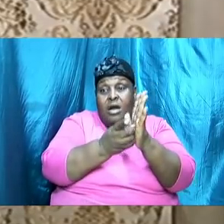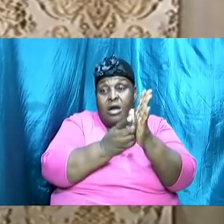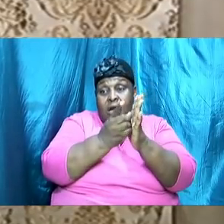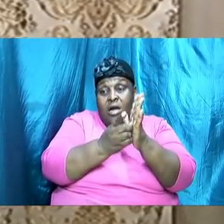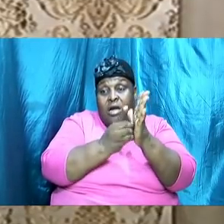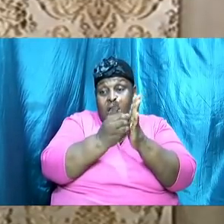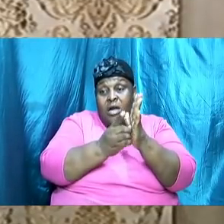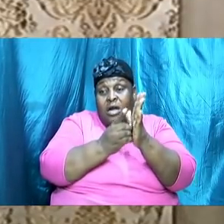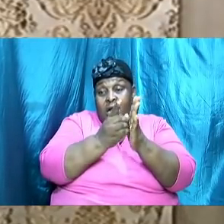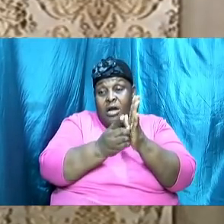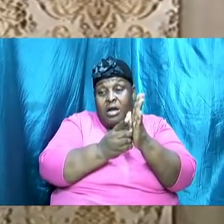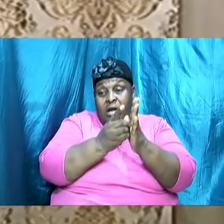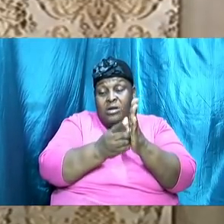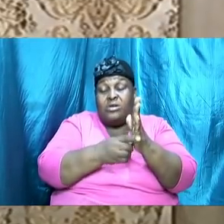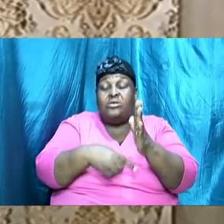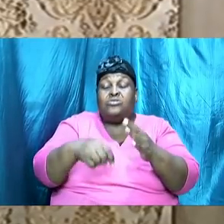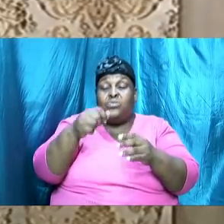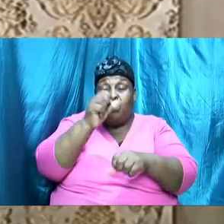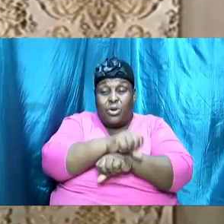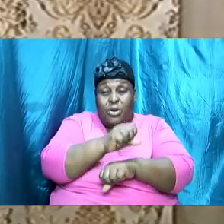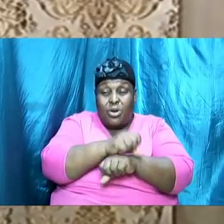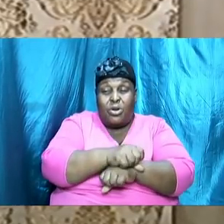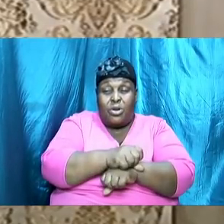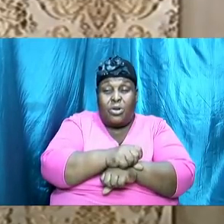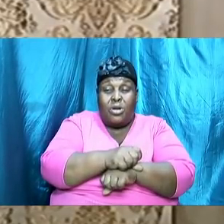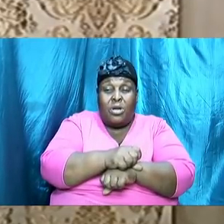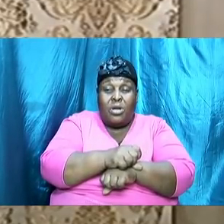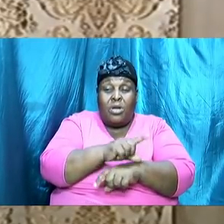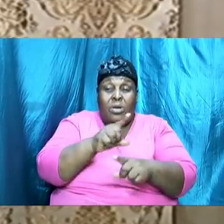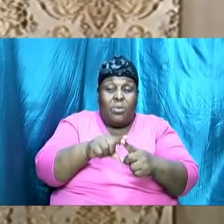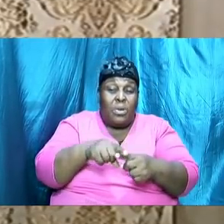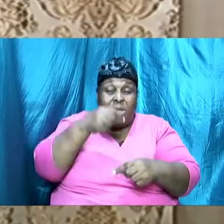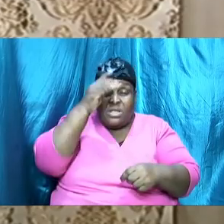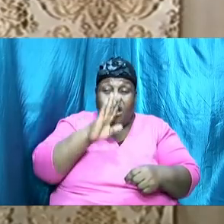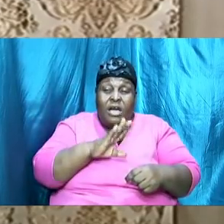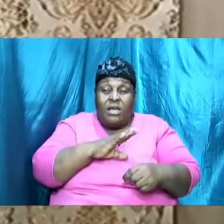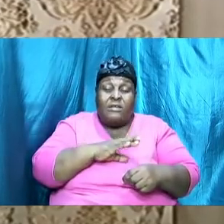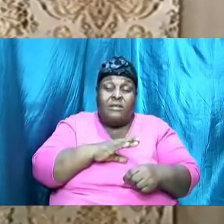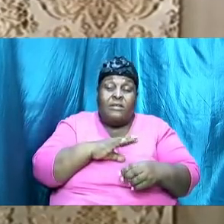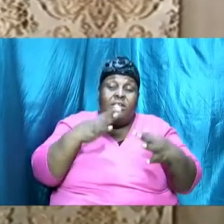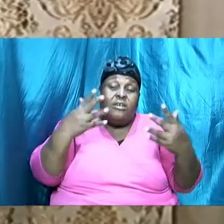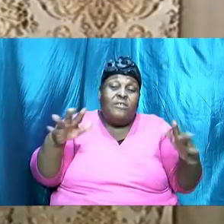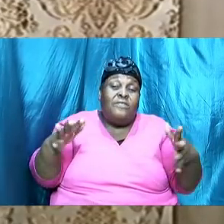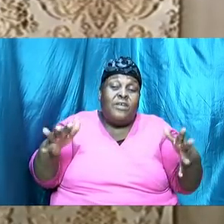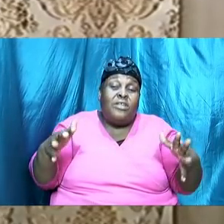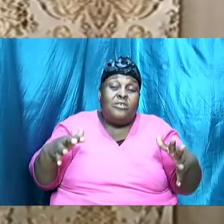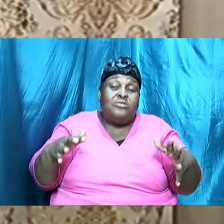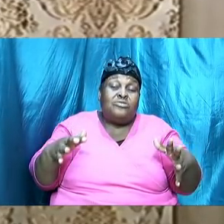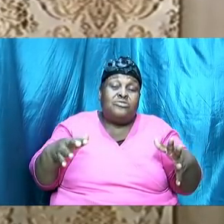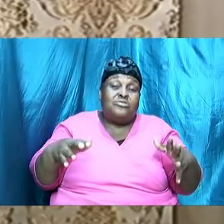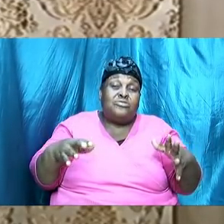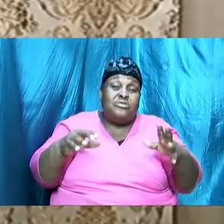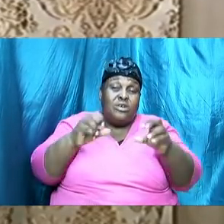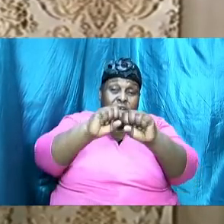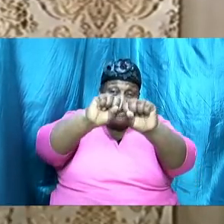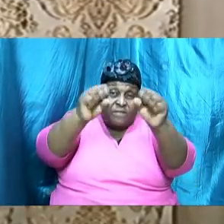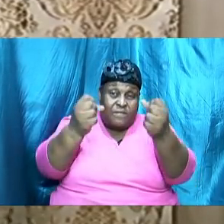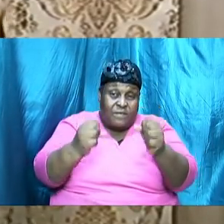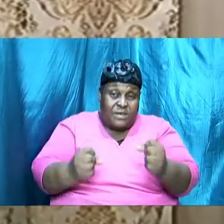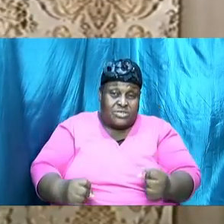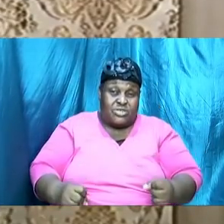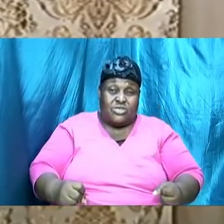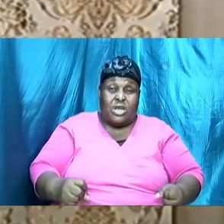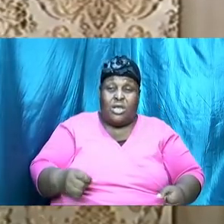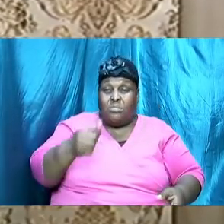with that artwork he breathed into him and man started to live man became